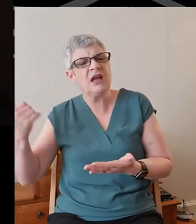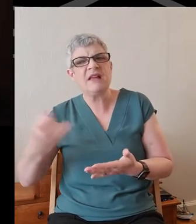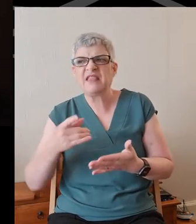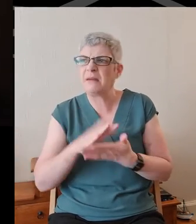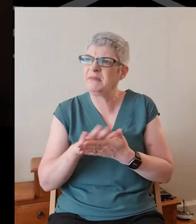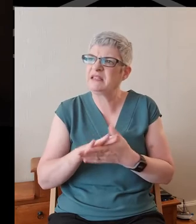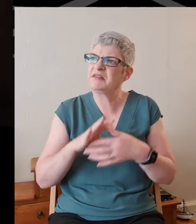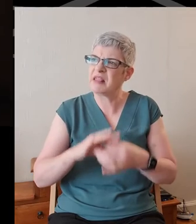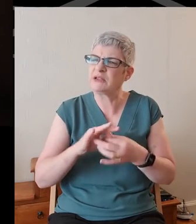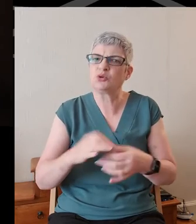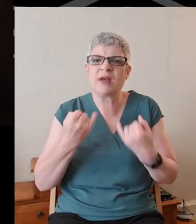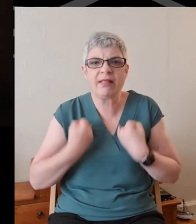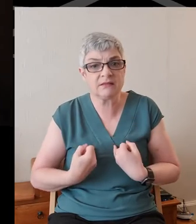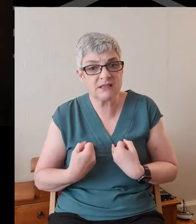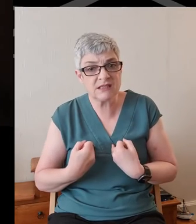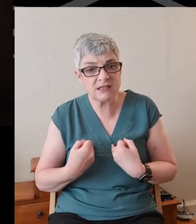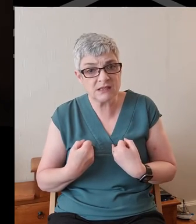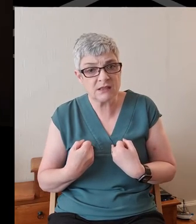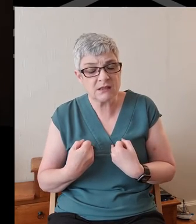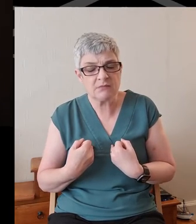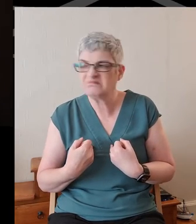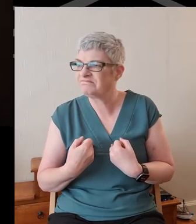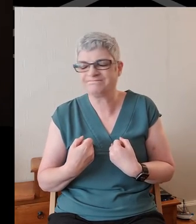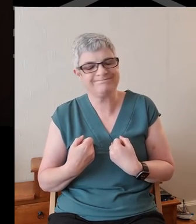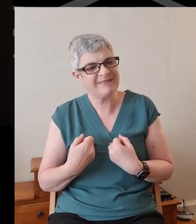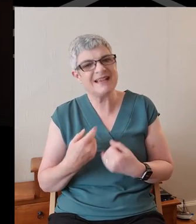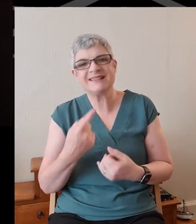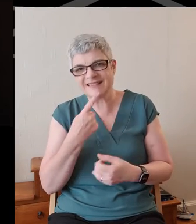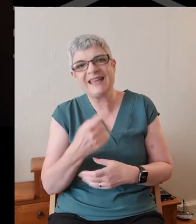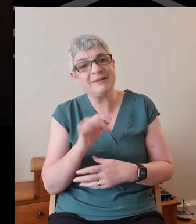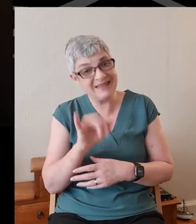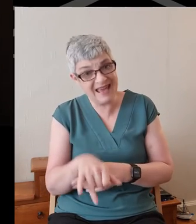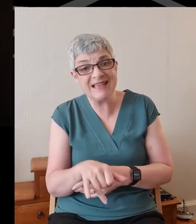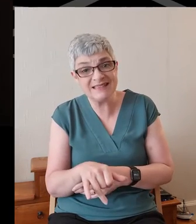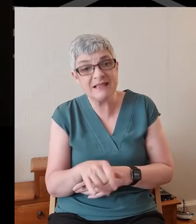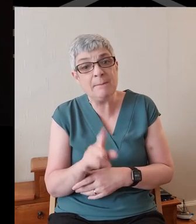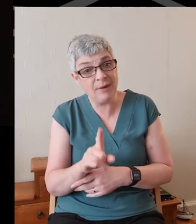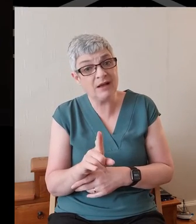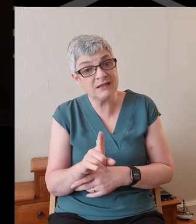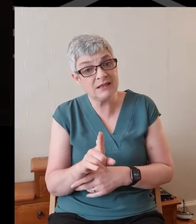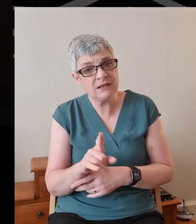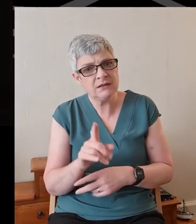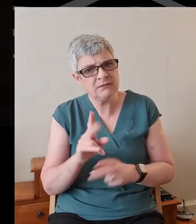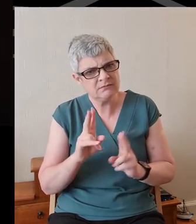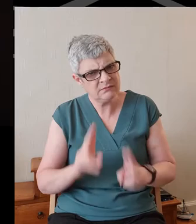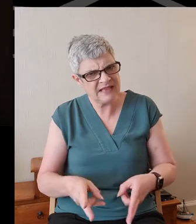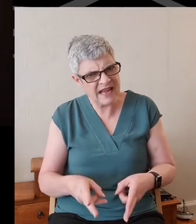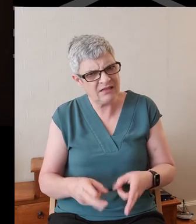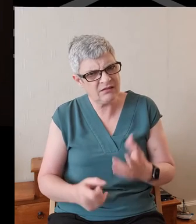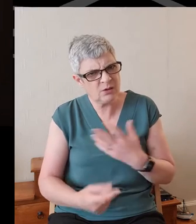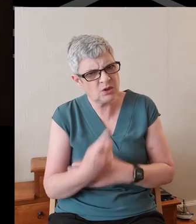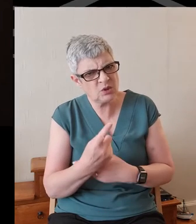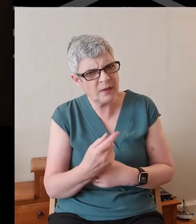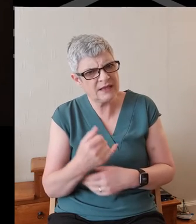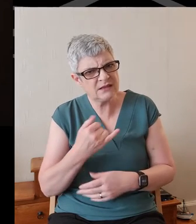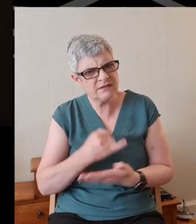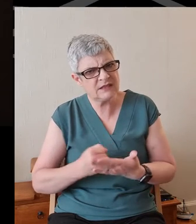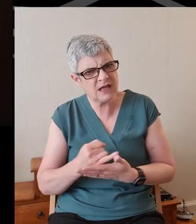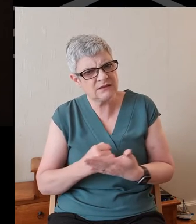sin. To those who say that, I want to say, but yes, wasn't death a consequence of sin?